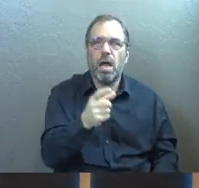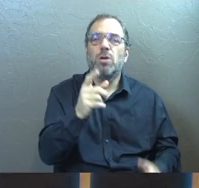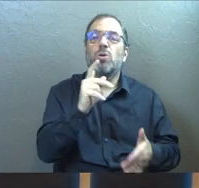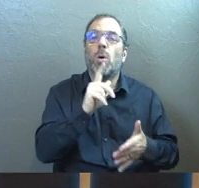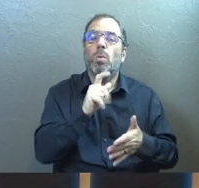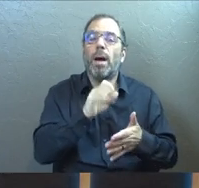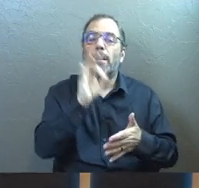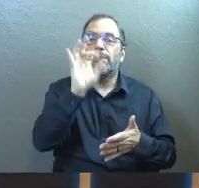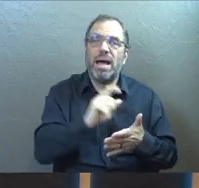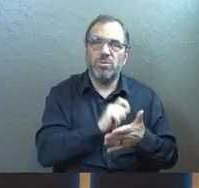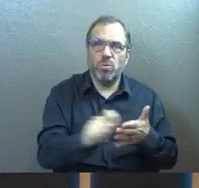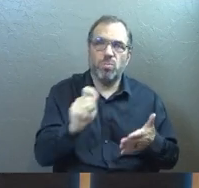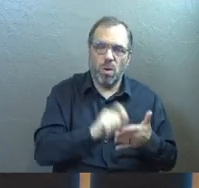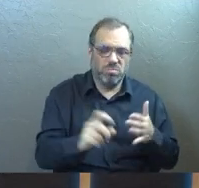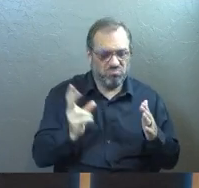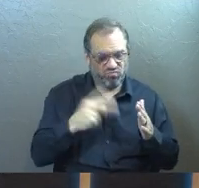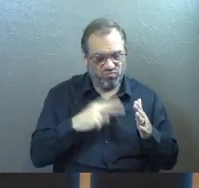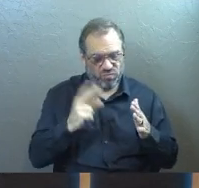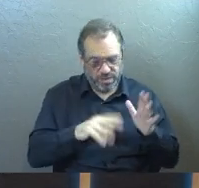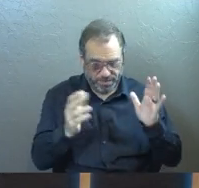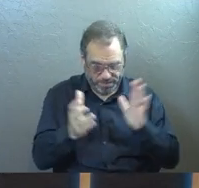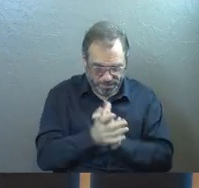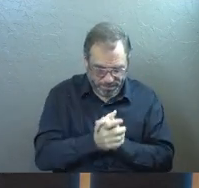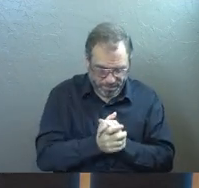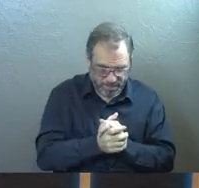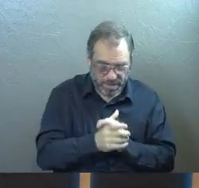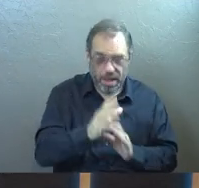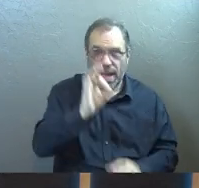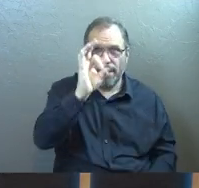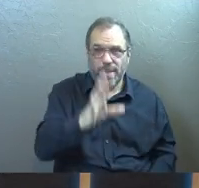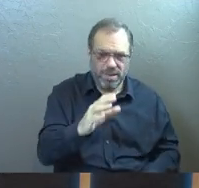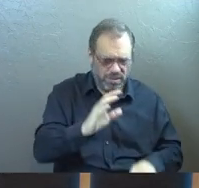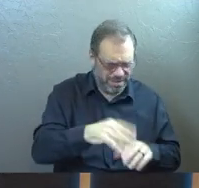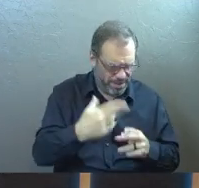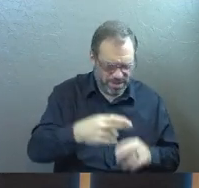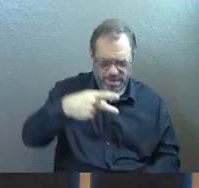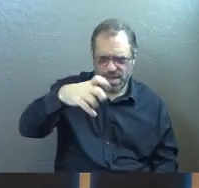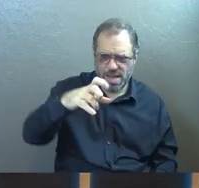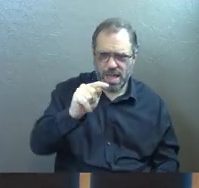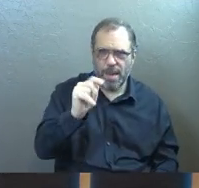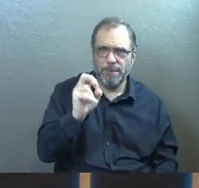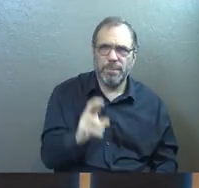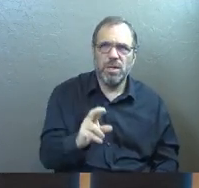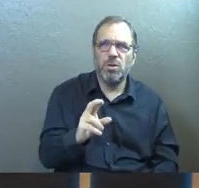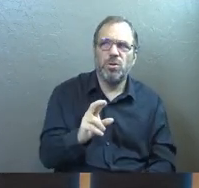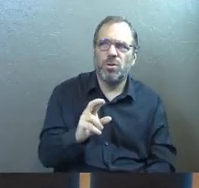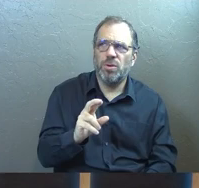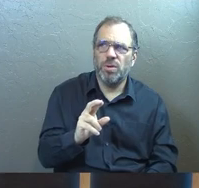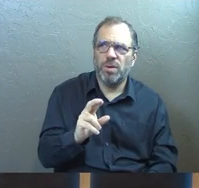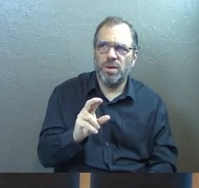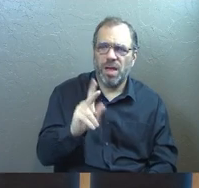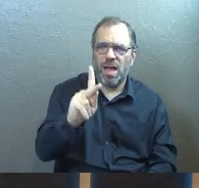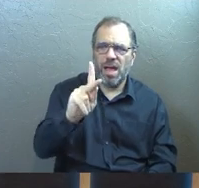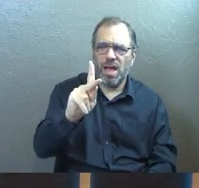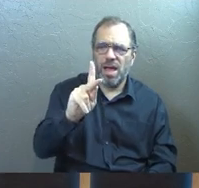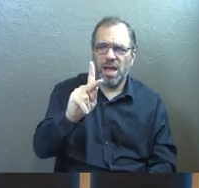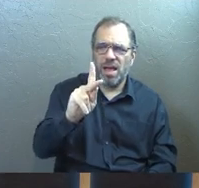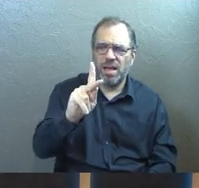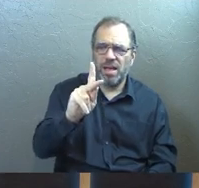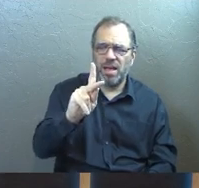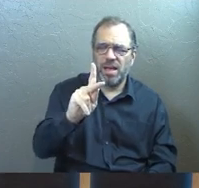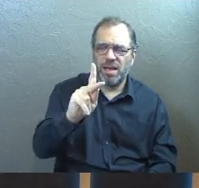discipleship materials I've been going through. And pastor's name is Peter Kazirivu,